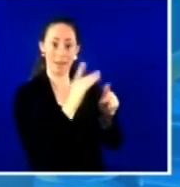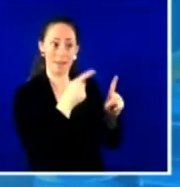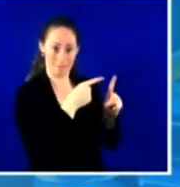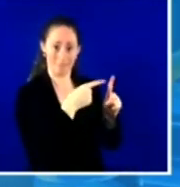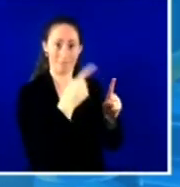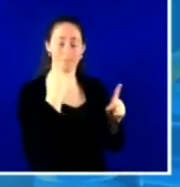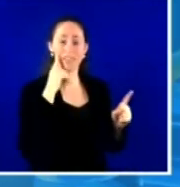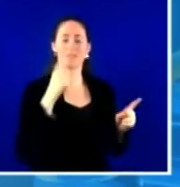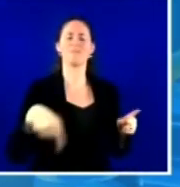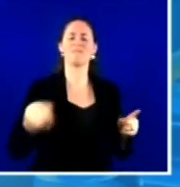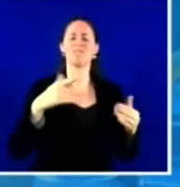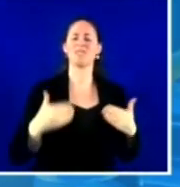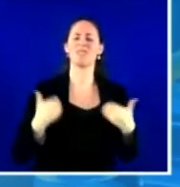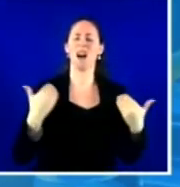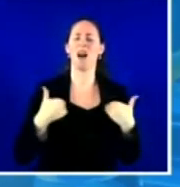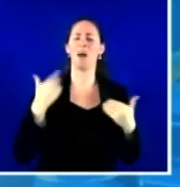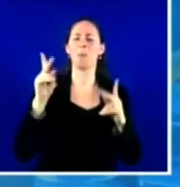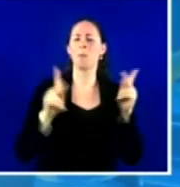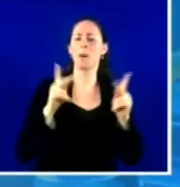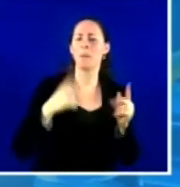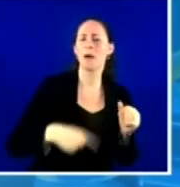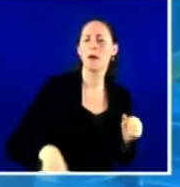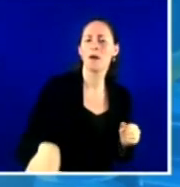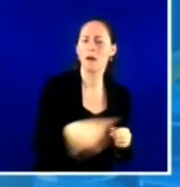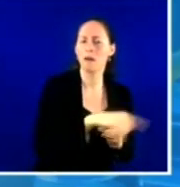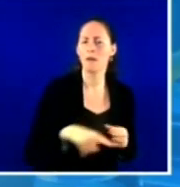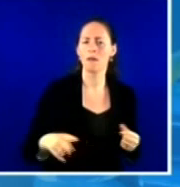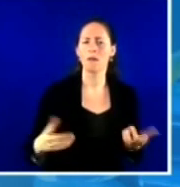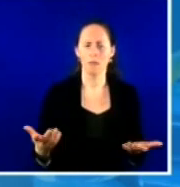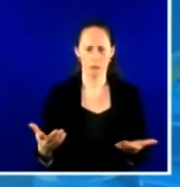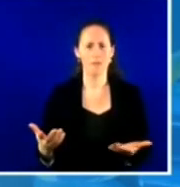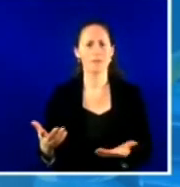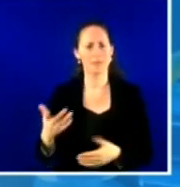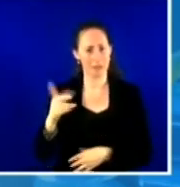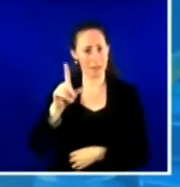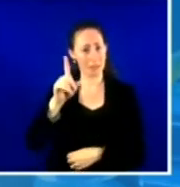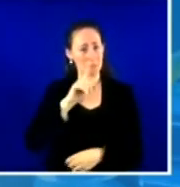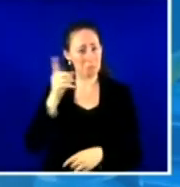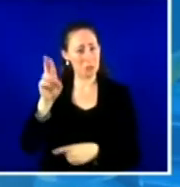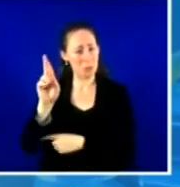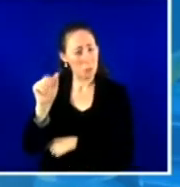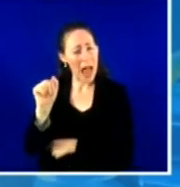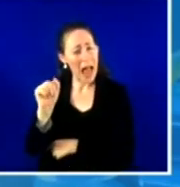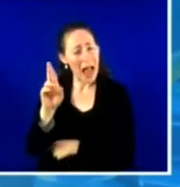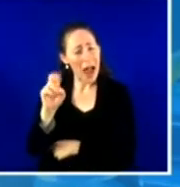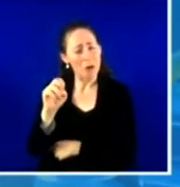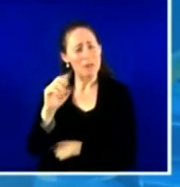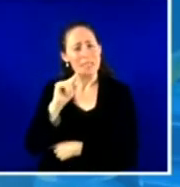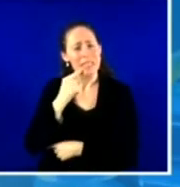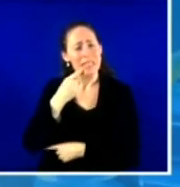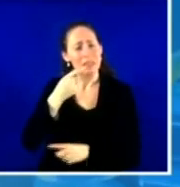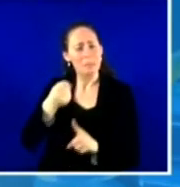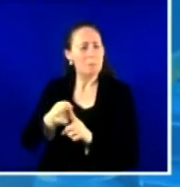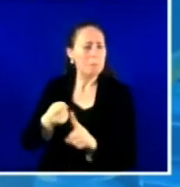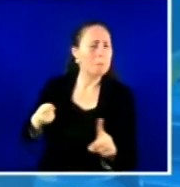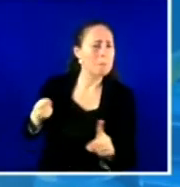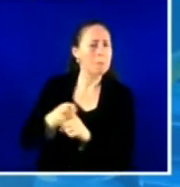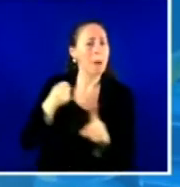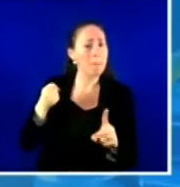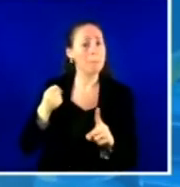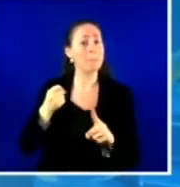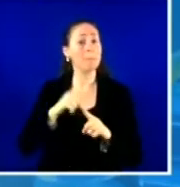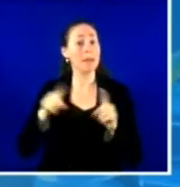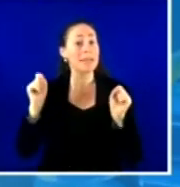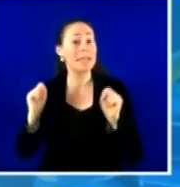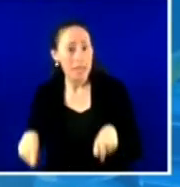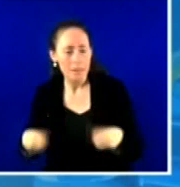rare with regard to serious complications, definitely can be very serious. And the good